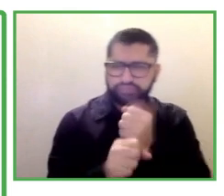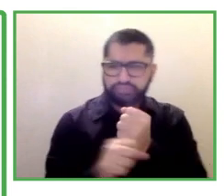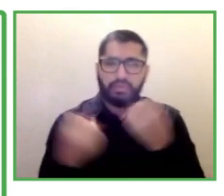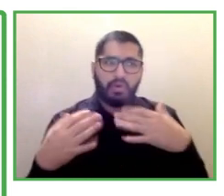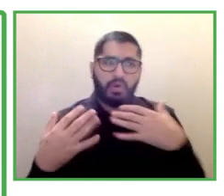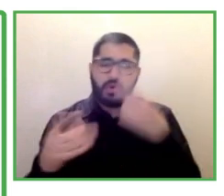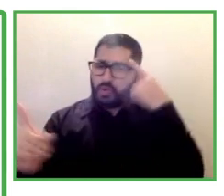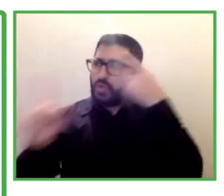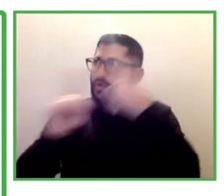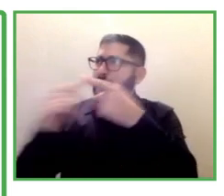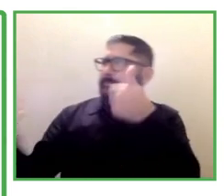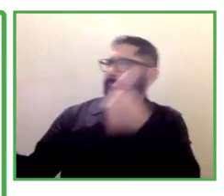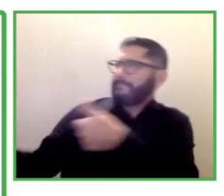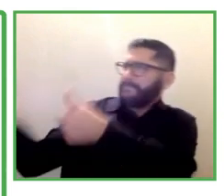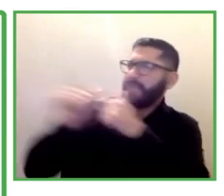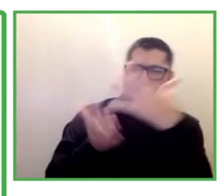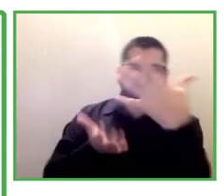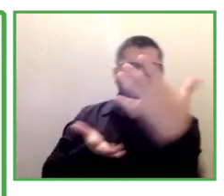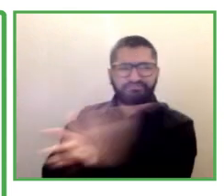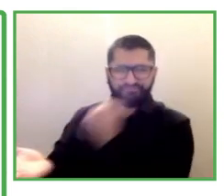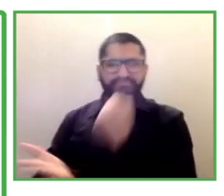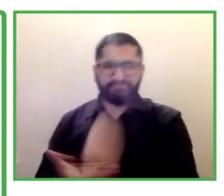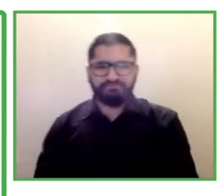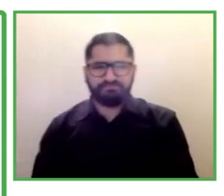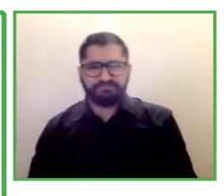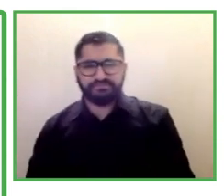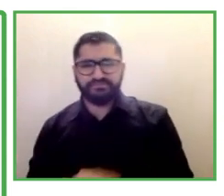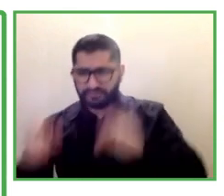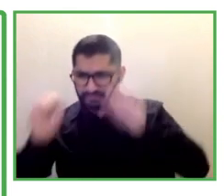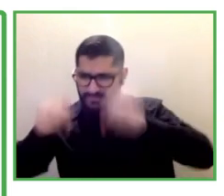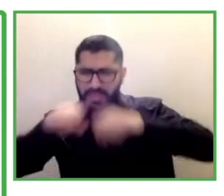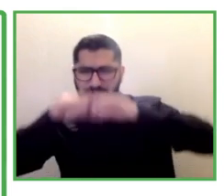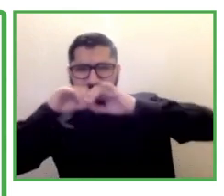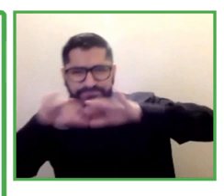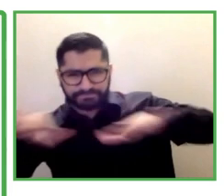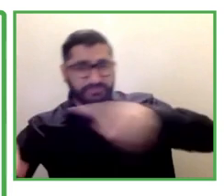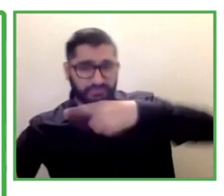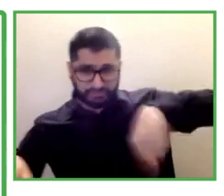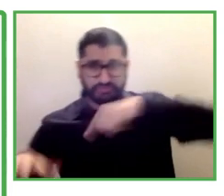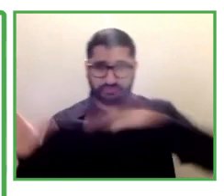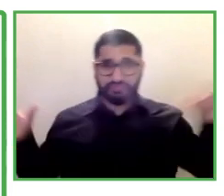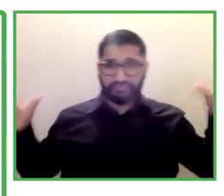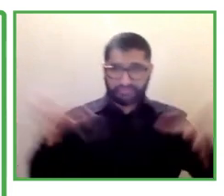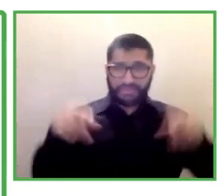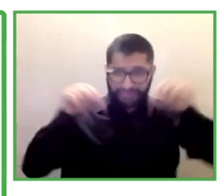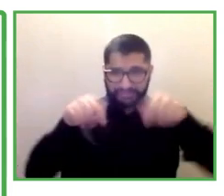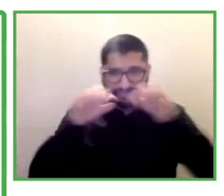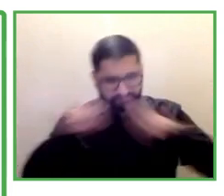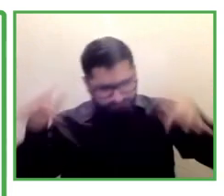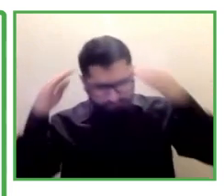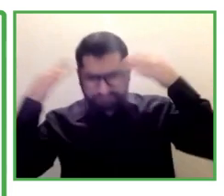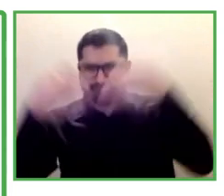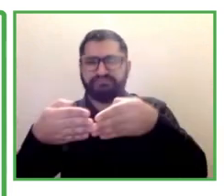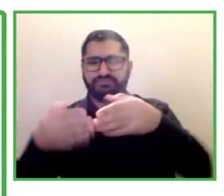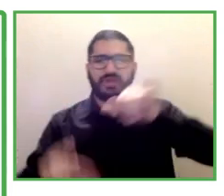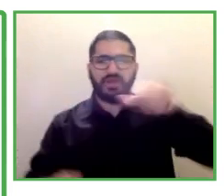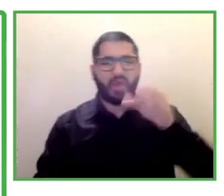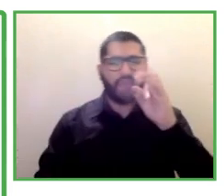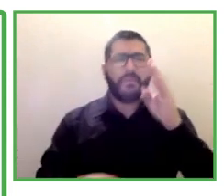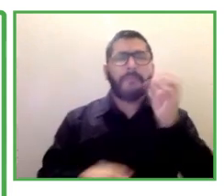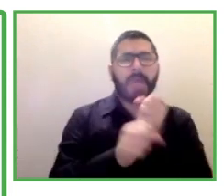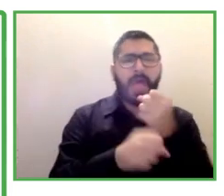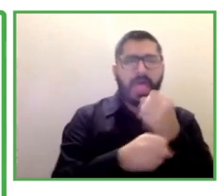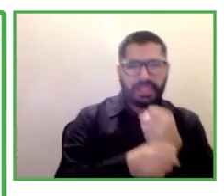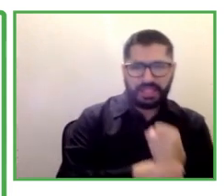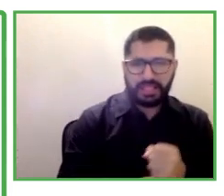in Job Path is we tried to take our curriculum and we put it into a virtual electronic platform.